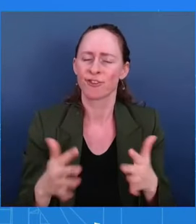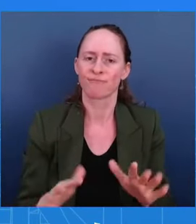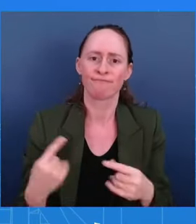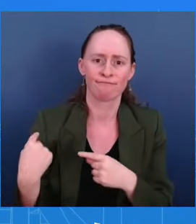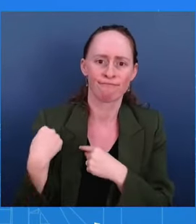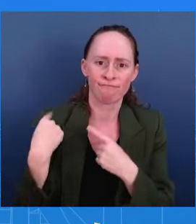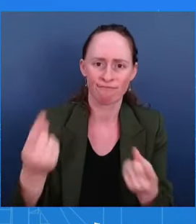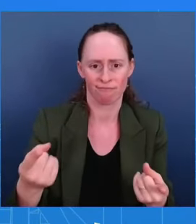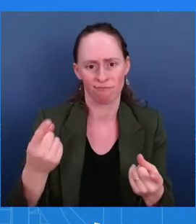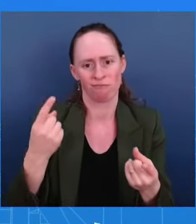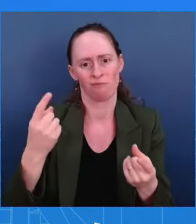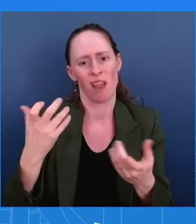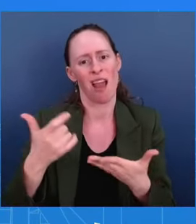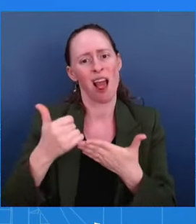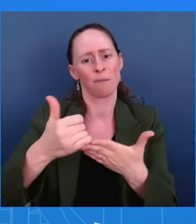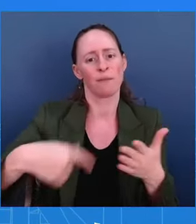look,